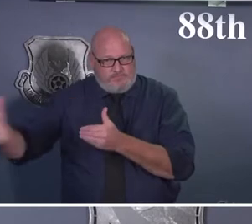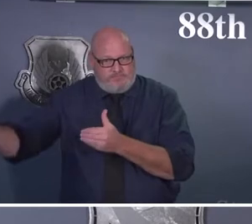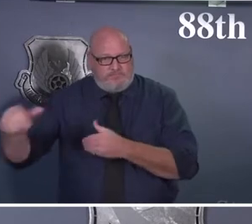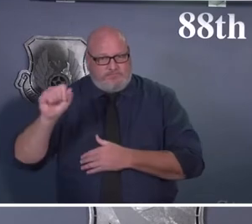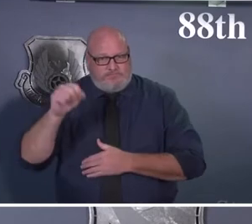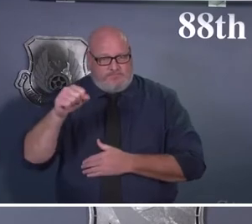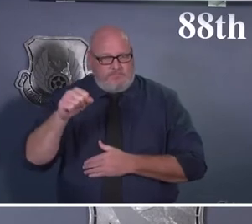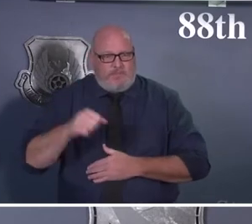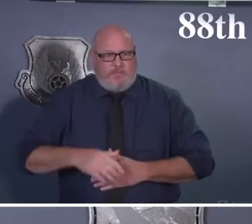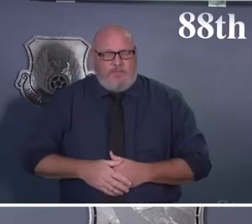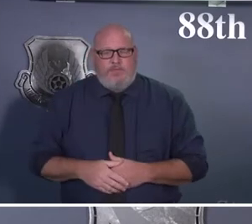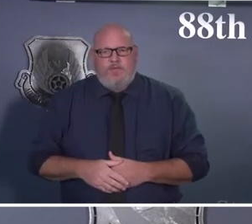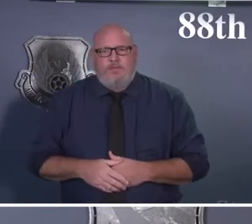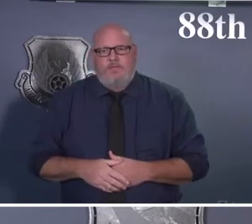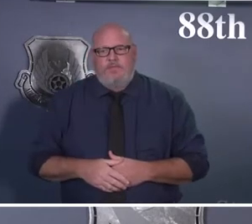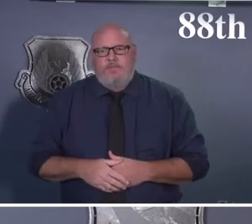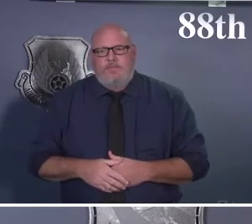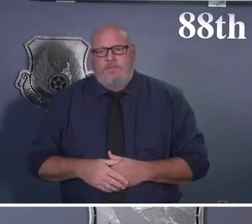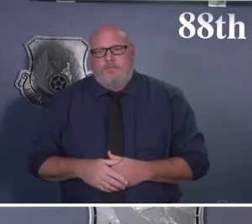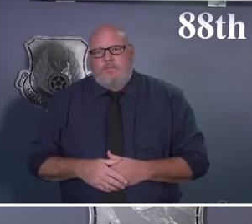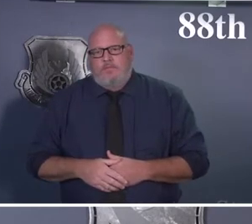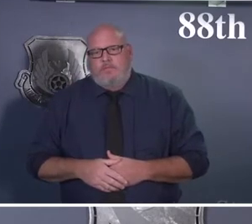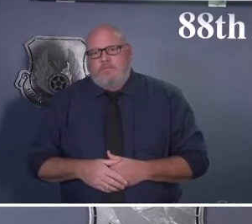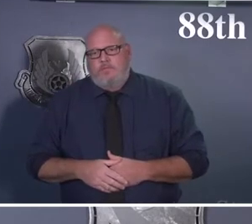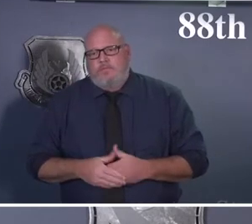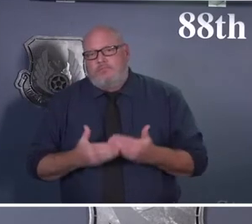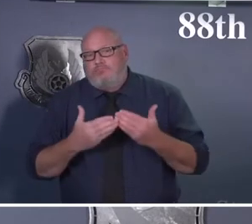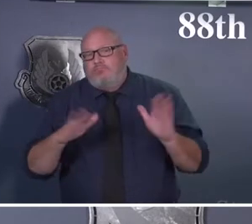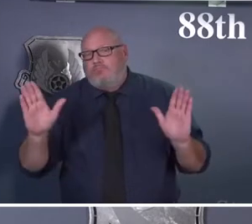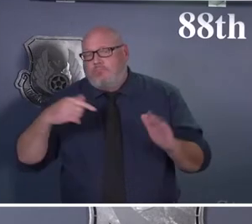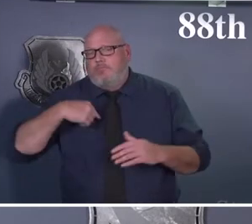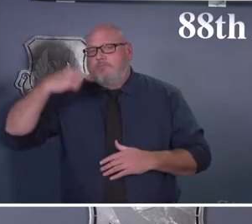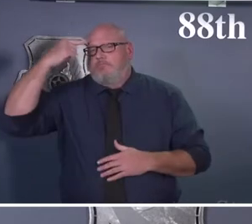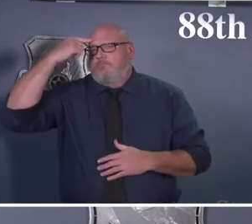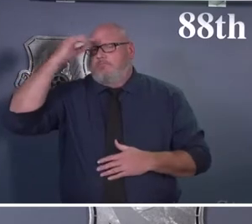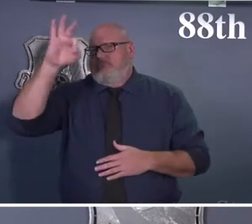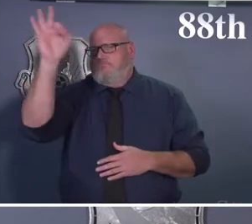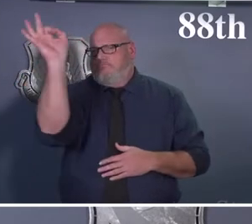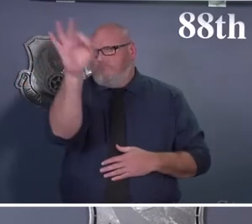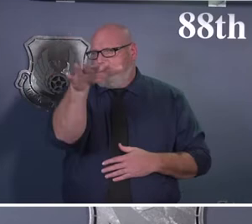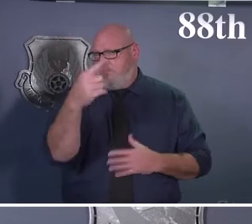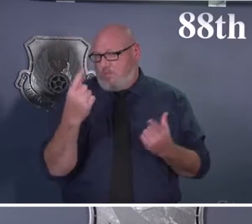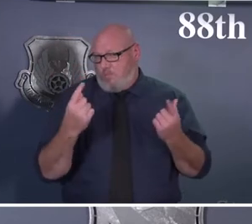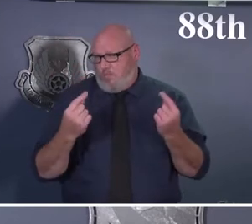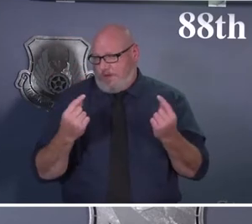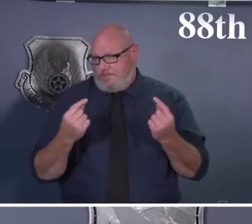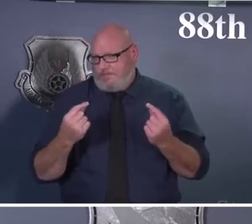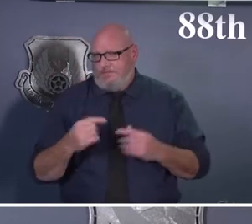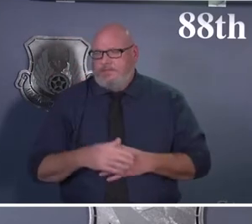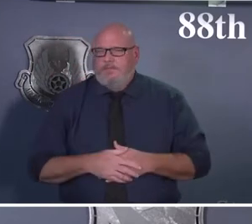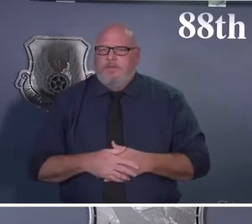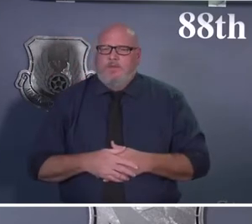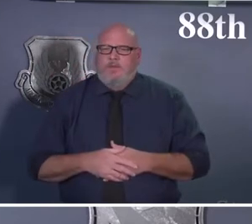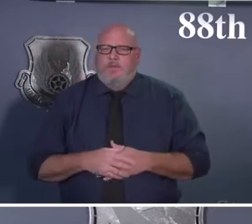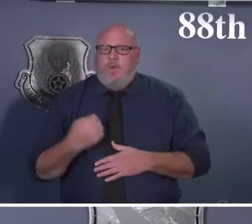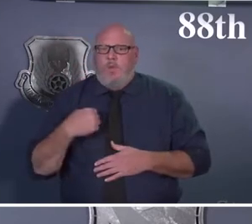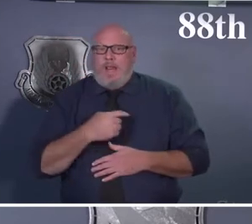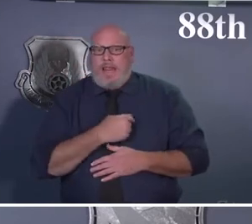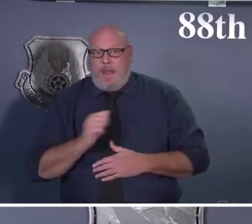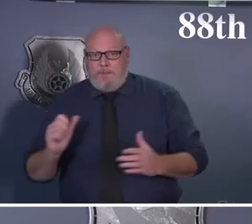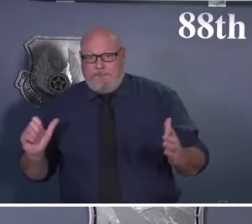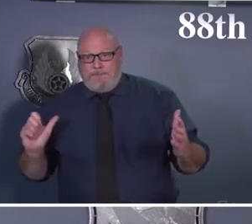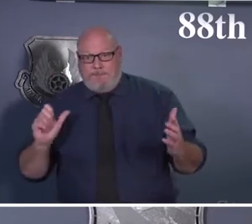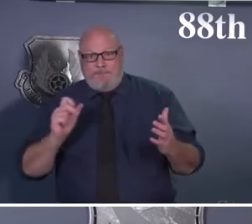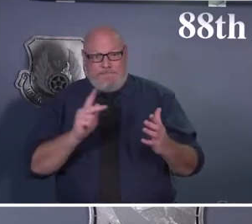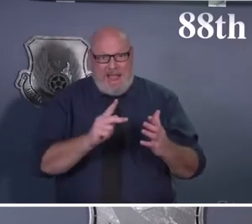So in general, the thing that you need to understand too is that we're kind of coming back into the swing of things, but we're going to keep our